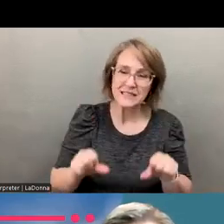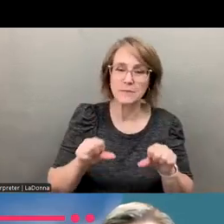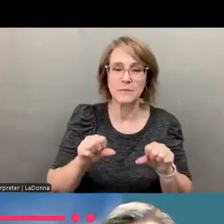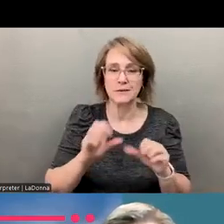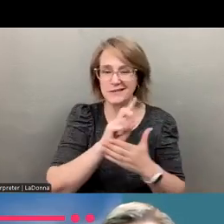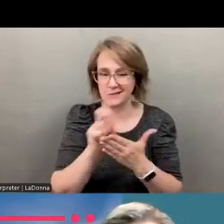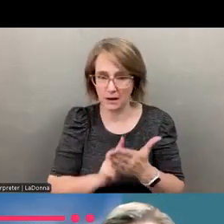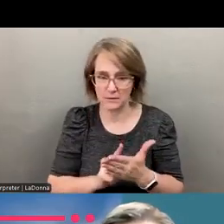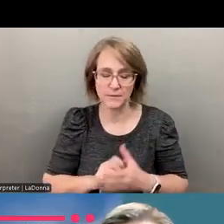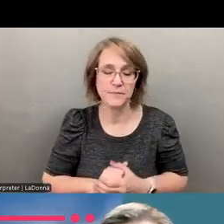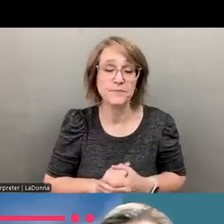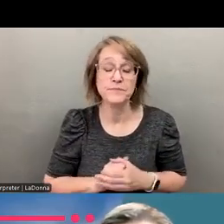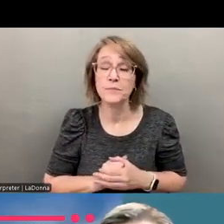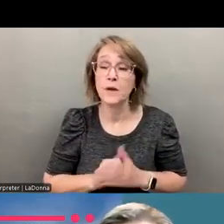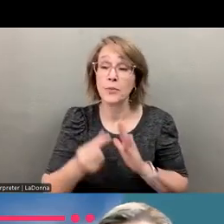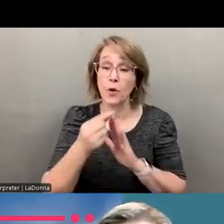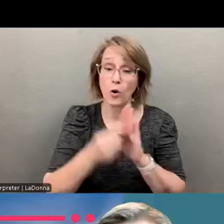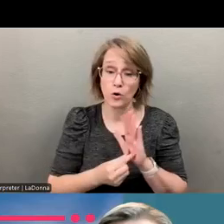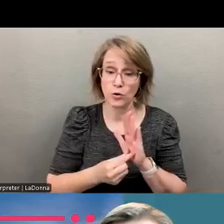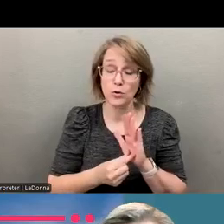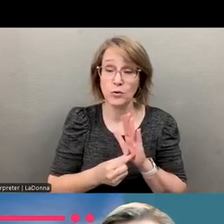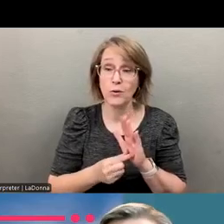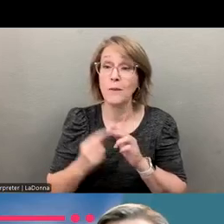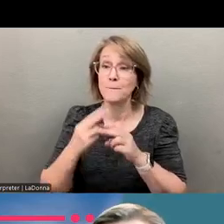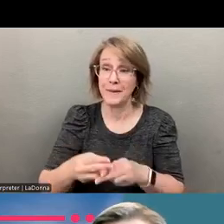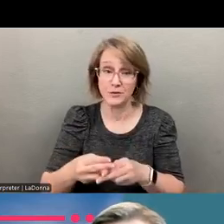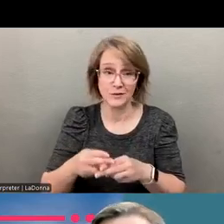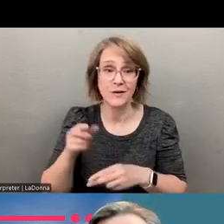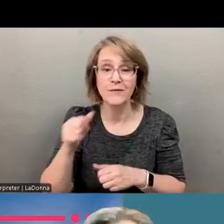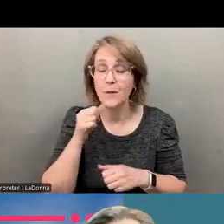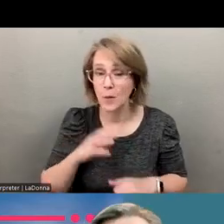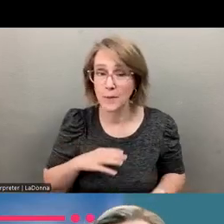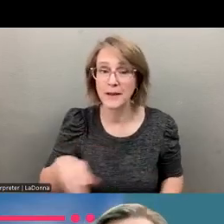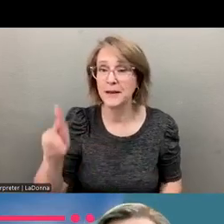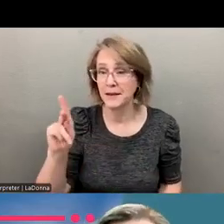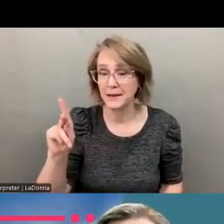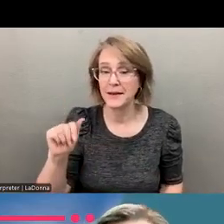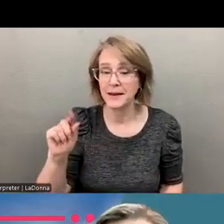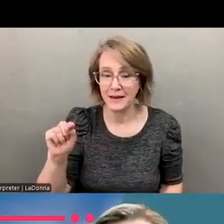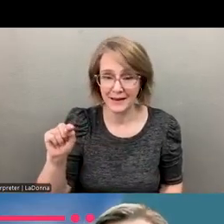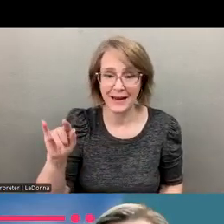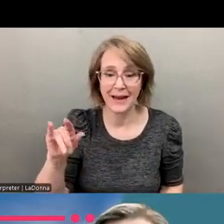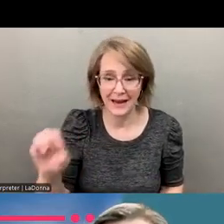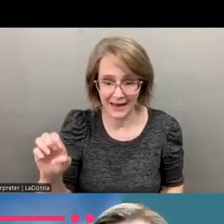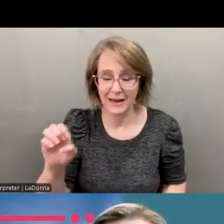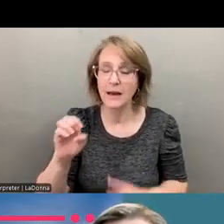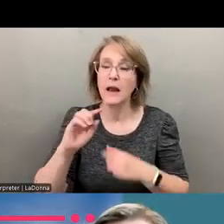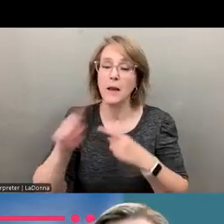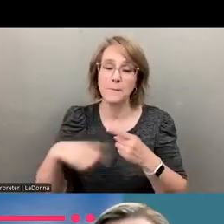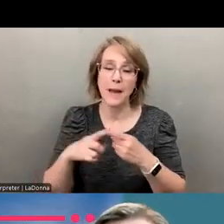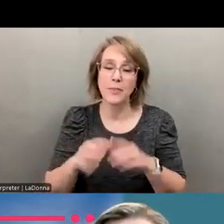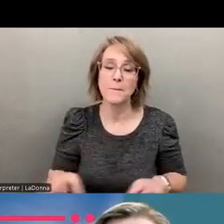and the article also touches on lessons learned from lady Kate Aurelius in terms of, you know, the importance